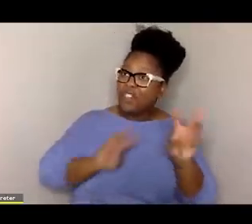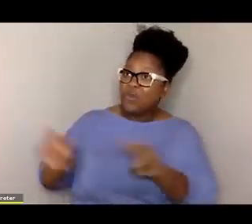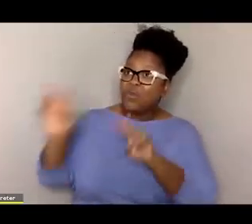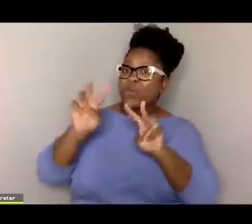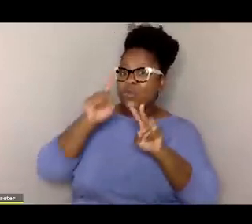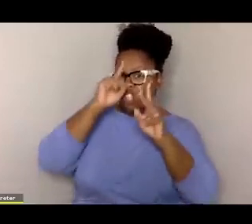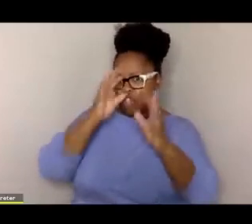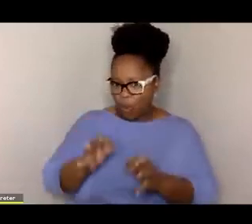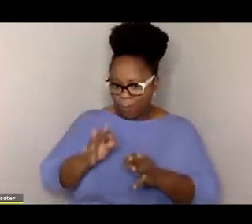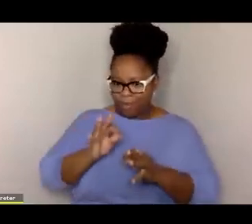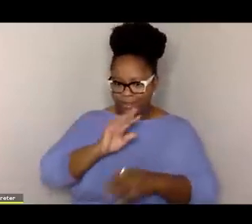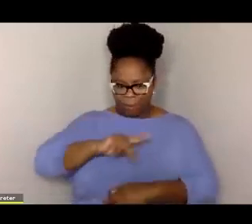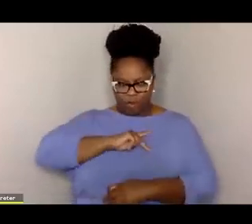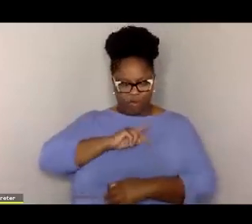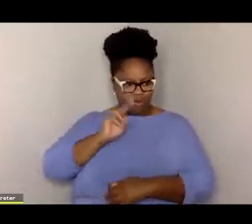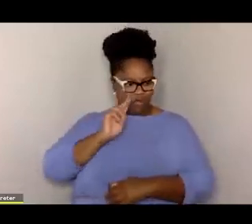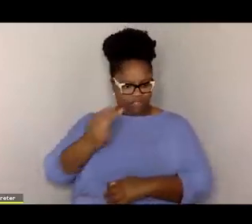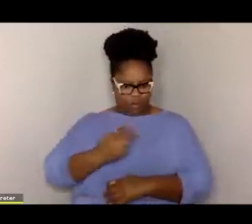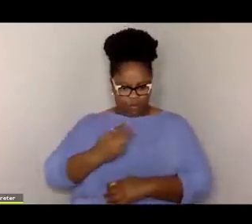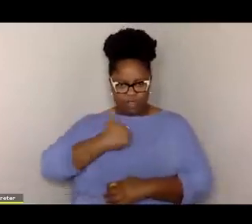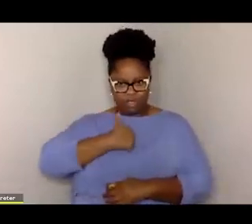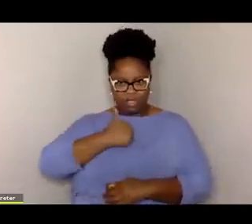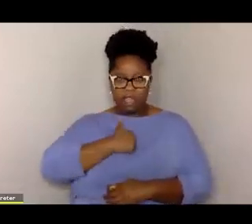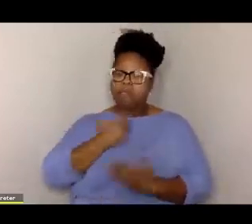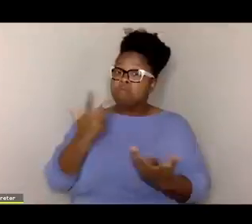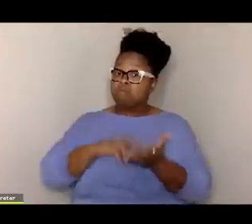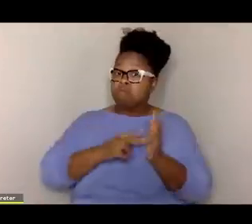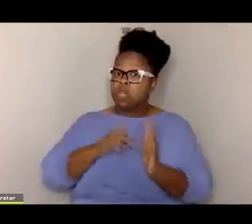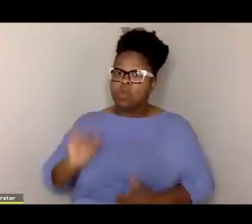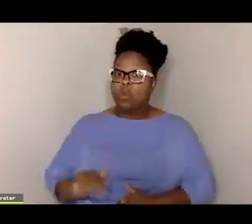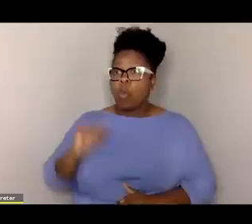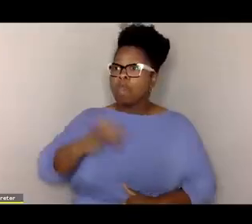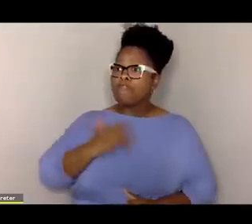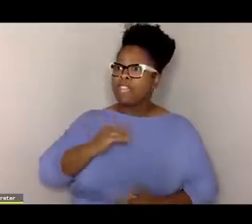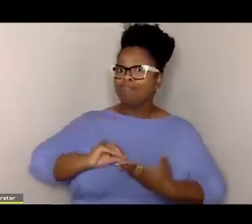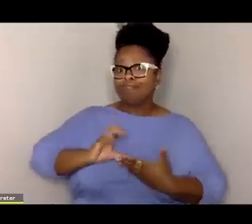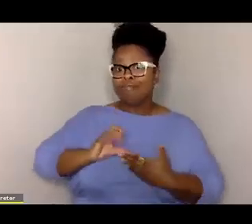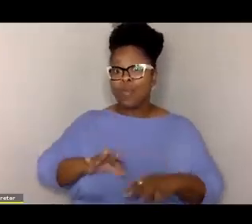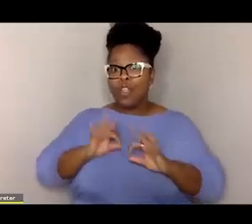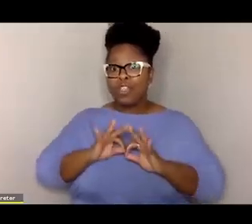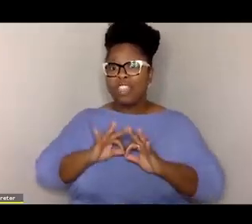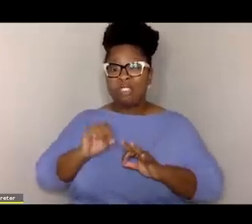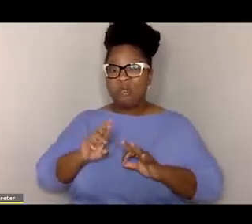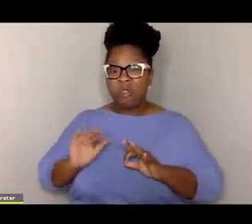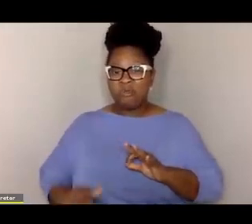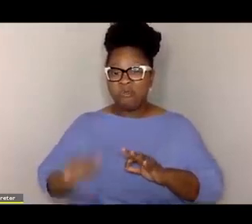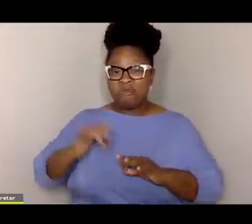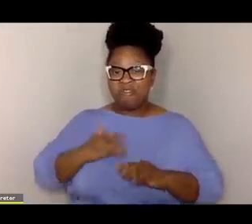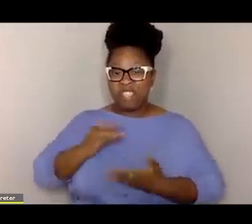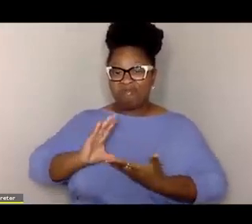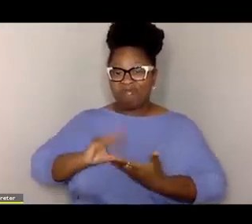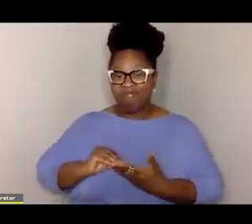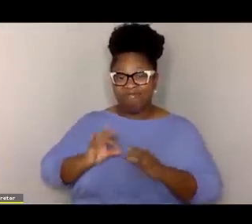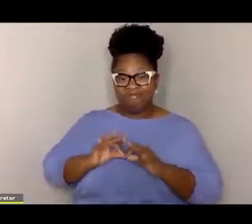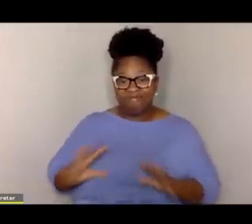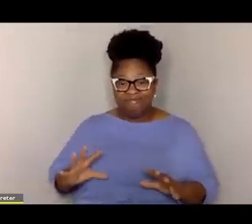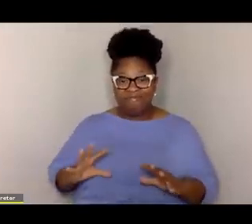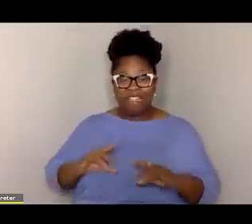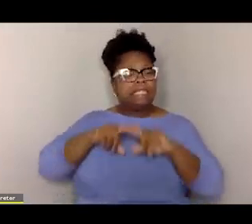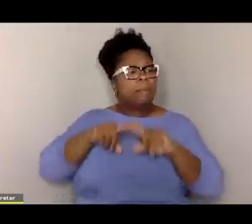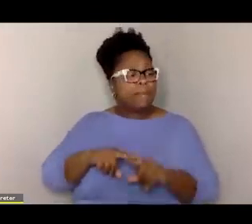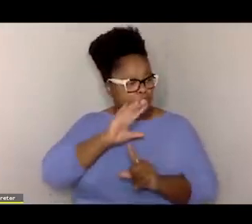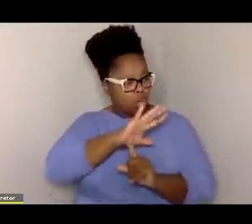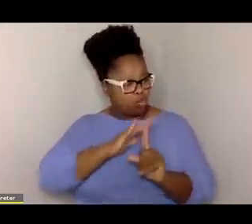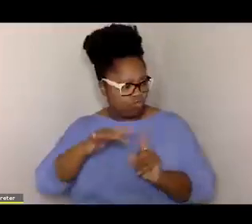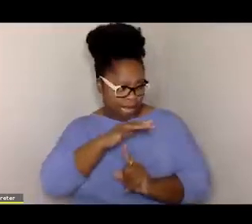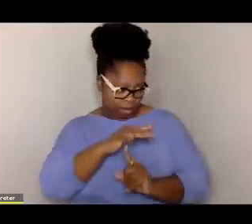your personal view of yourself. And that is why you either grow up with a sense of worthiness or not based on